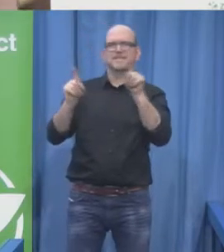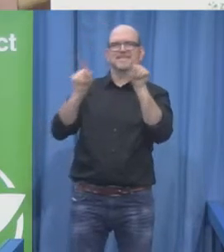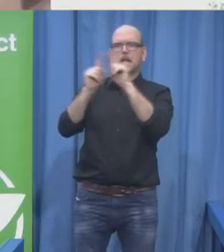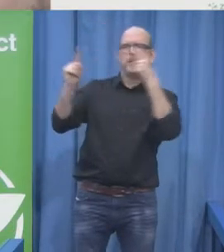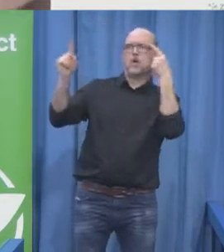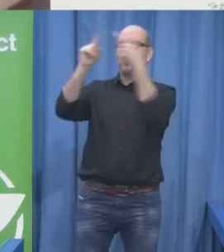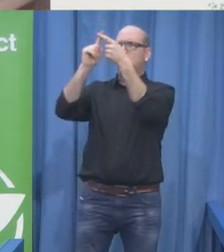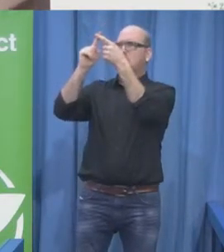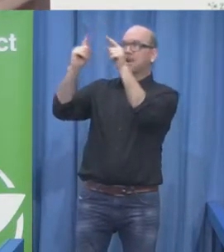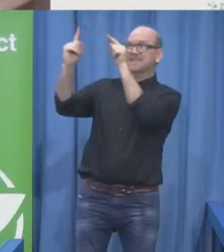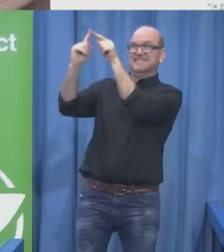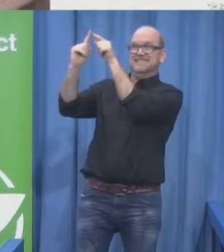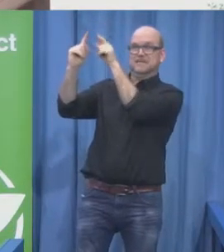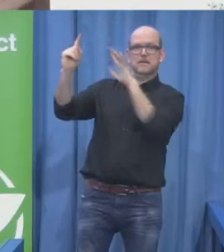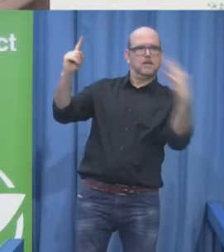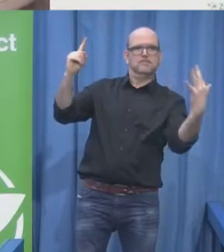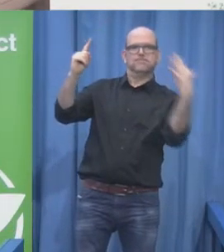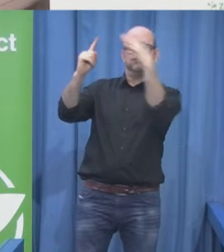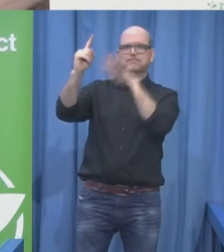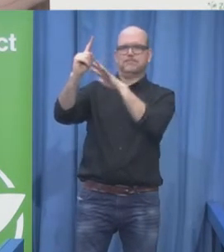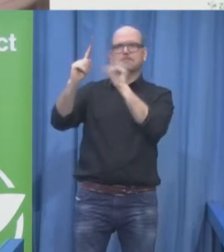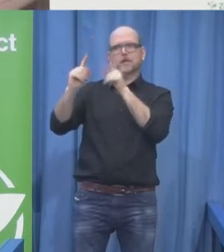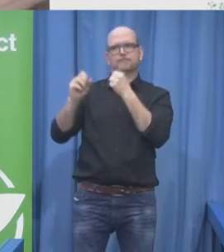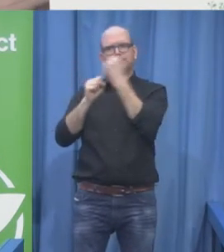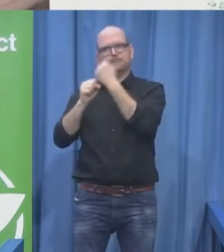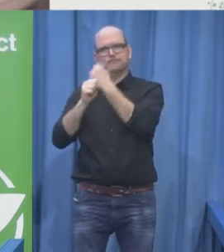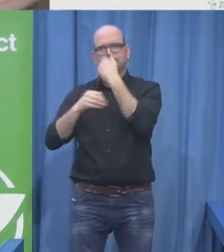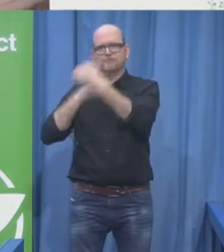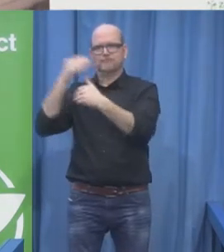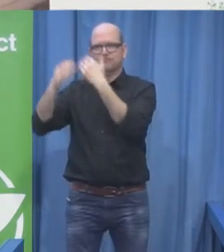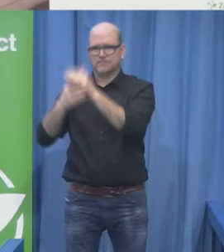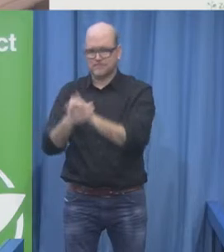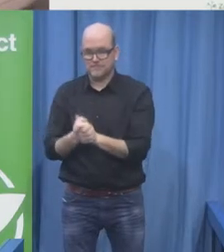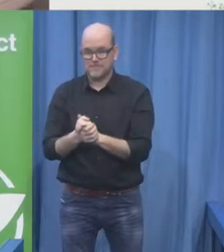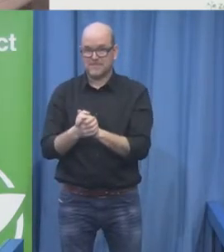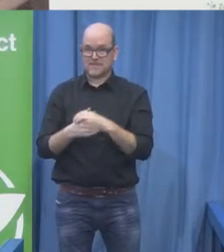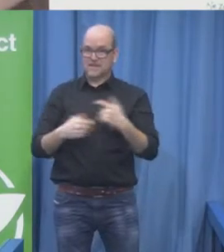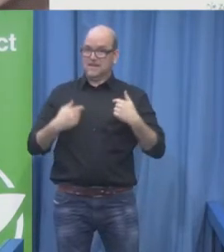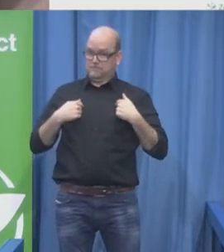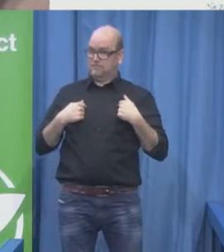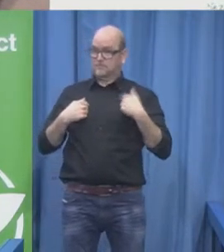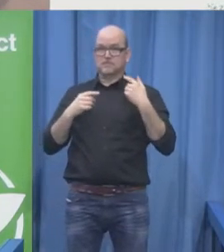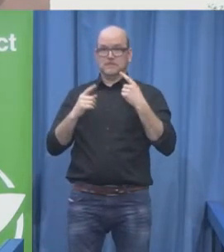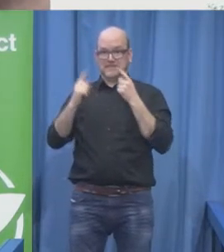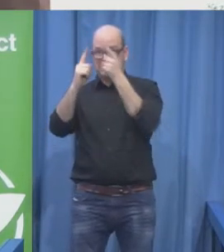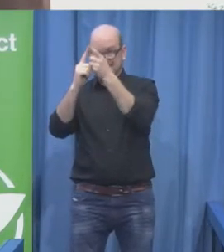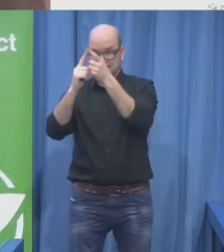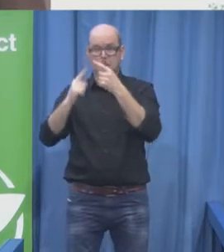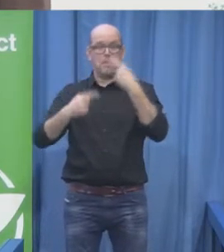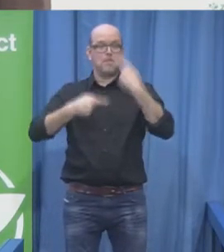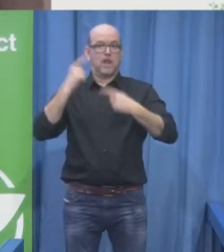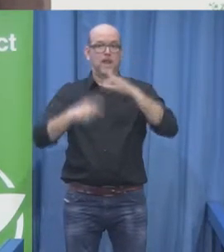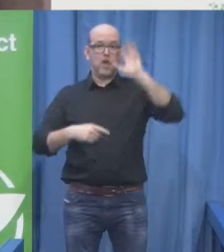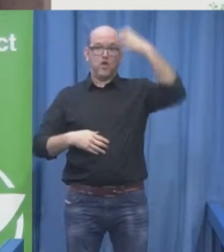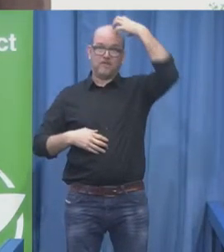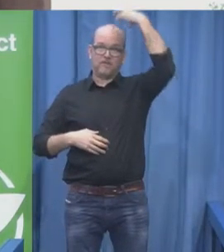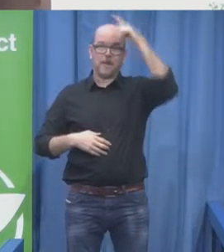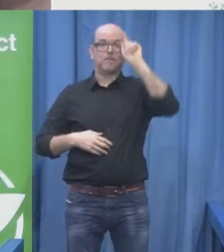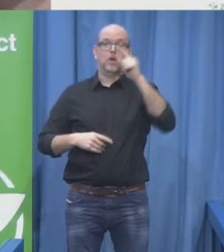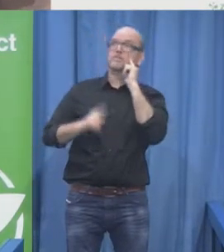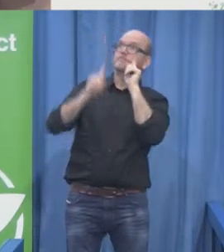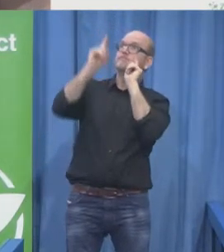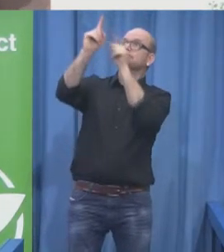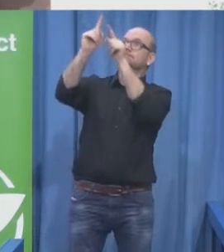meaning that these 17 goals have to be reached by governments and they are accountable to the world